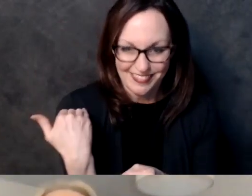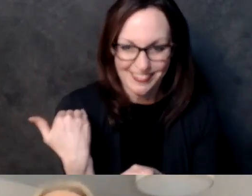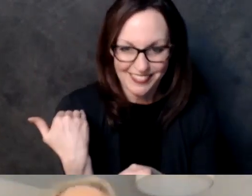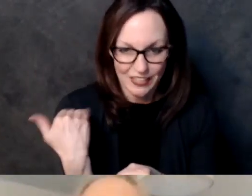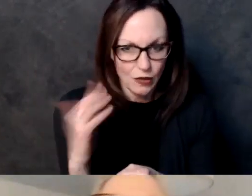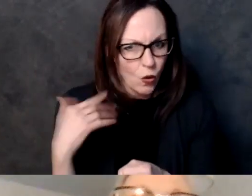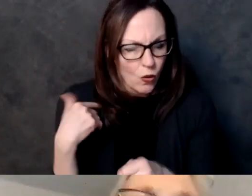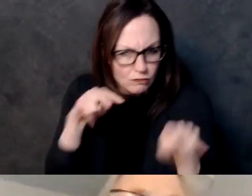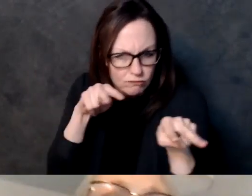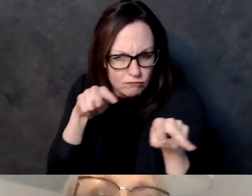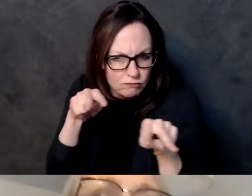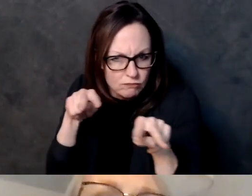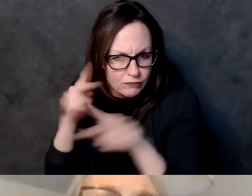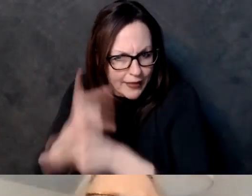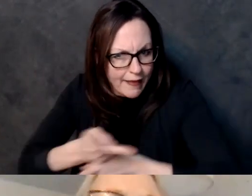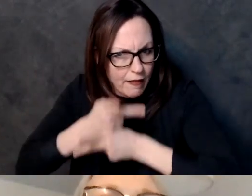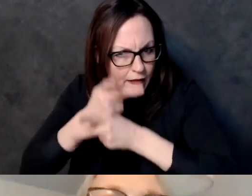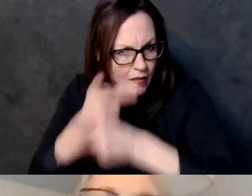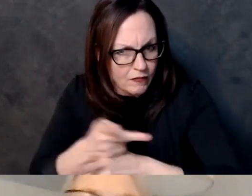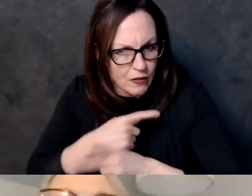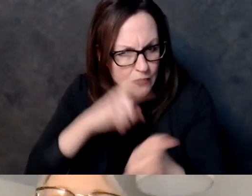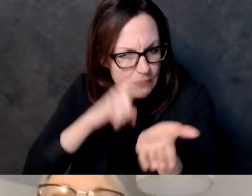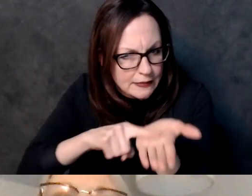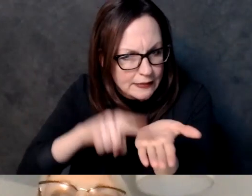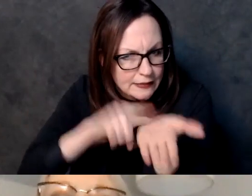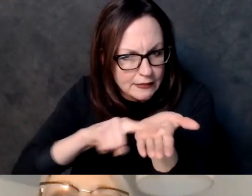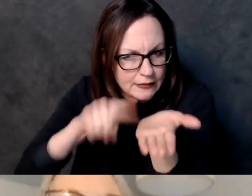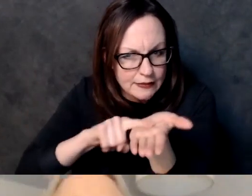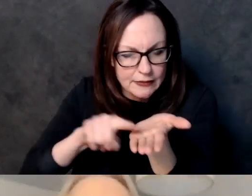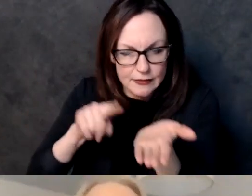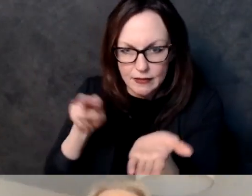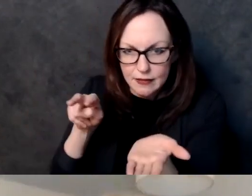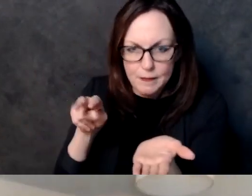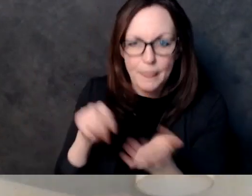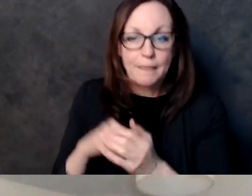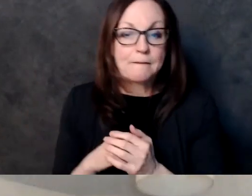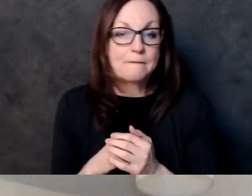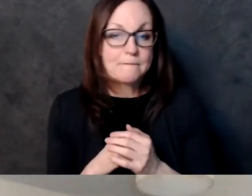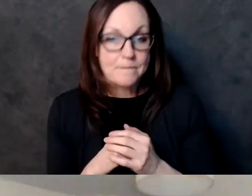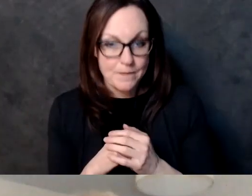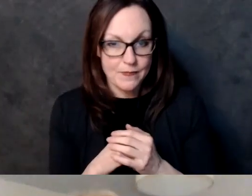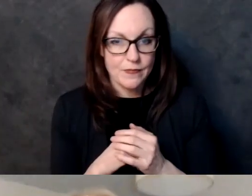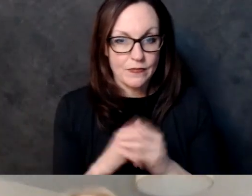votes that they found at three o'clock in the morning that suddenly you know they had to count well this